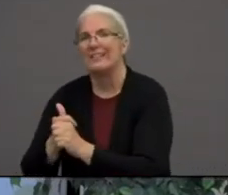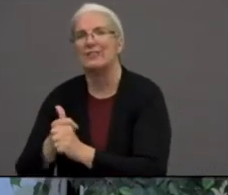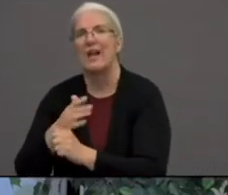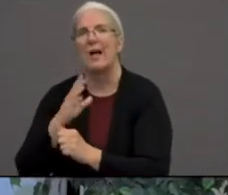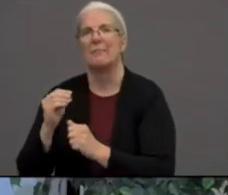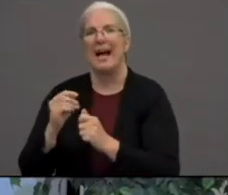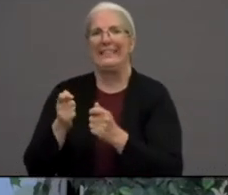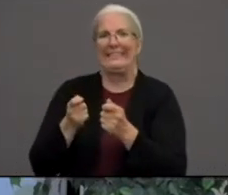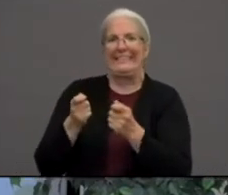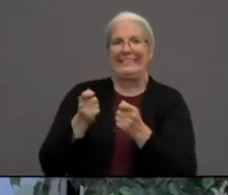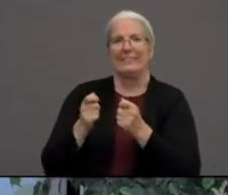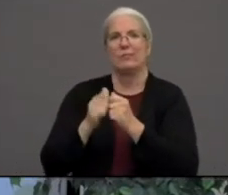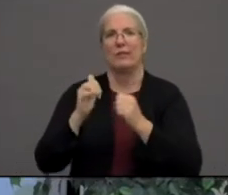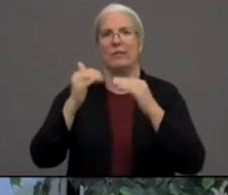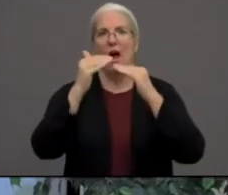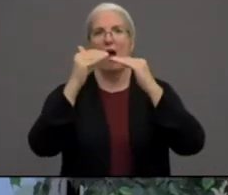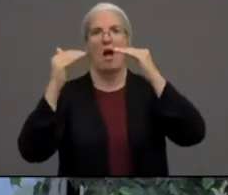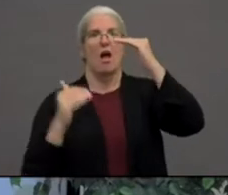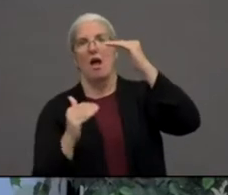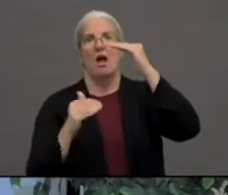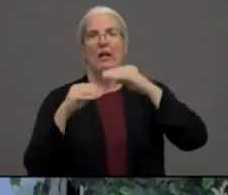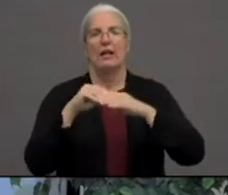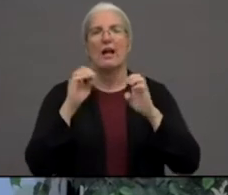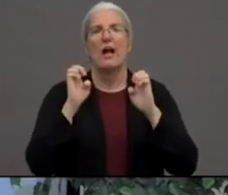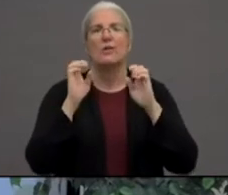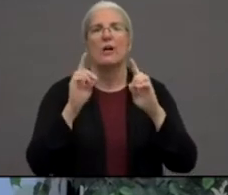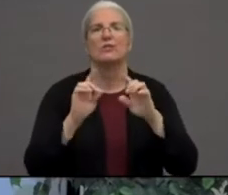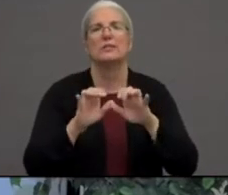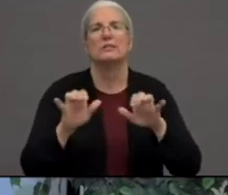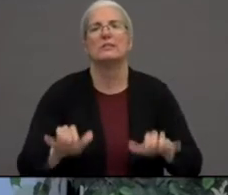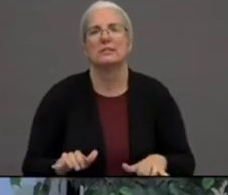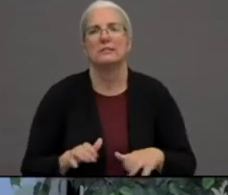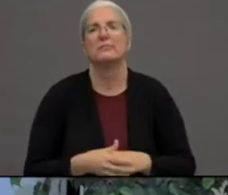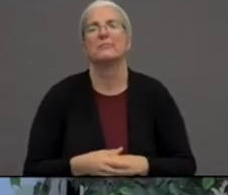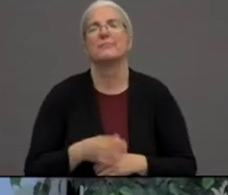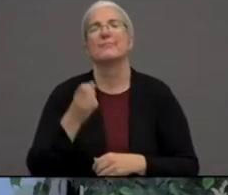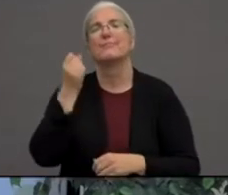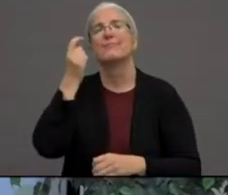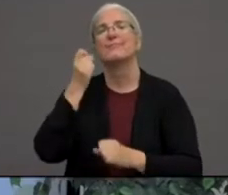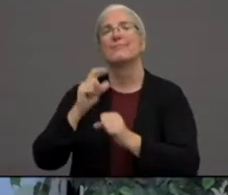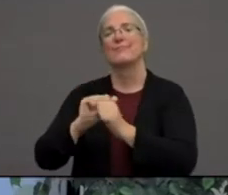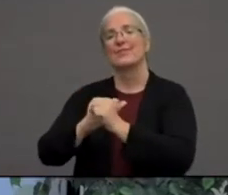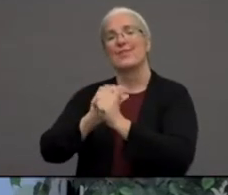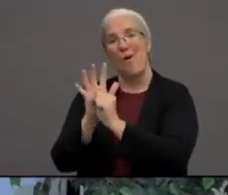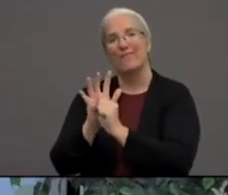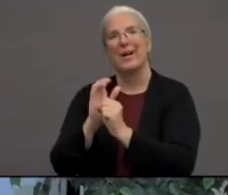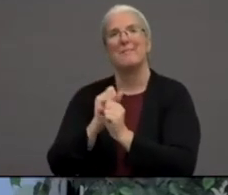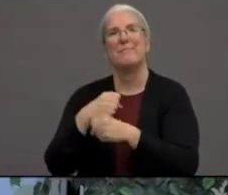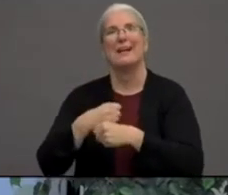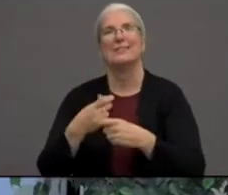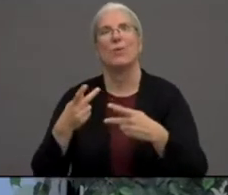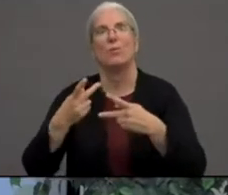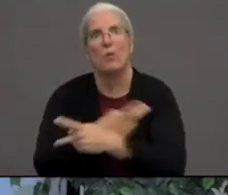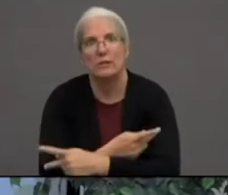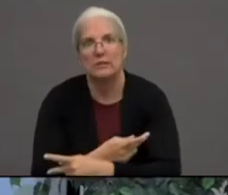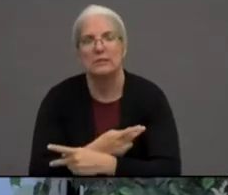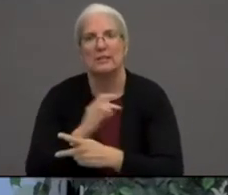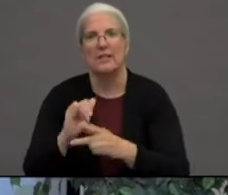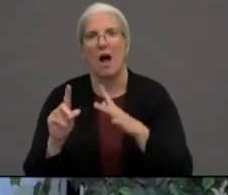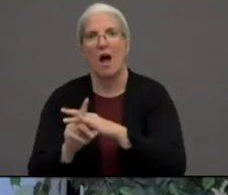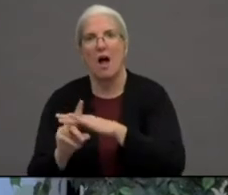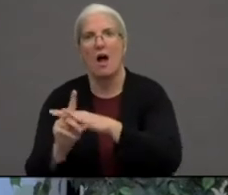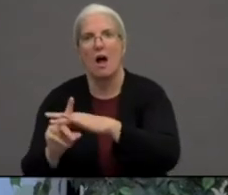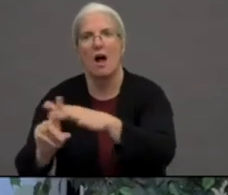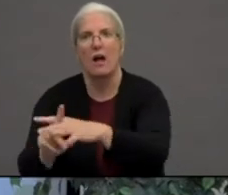in our educational system. However, COVID-19 has exacerbated that. But I'm really excited and